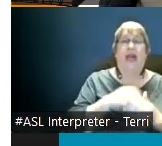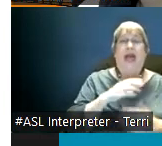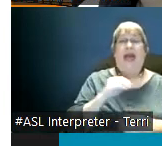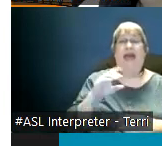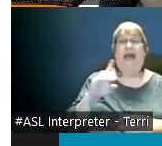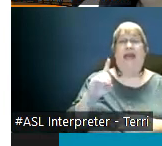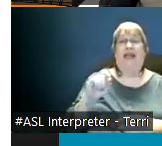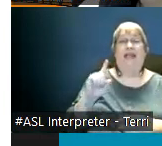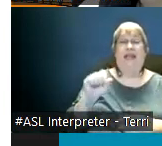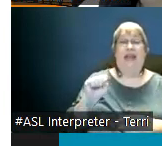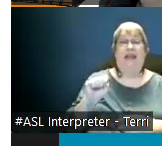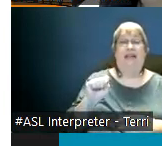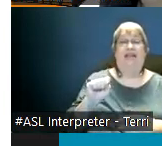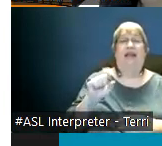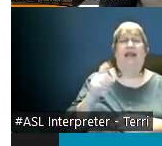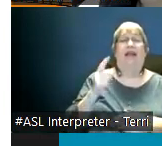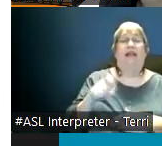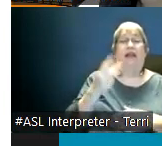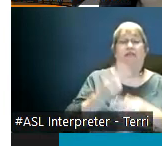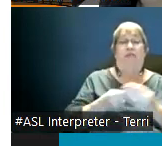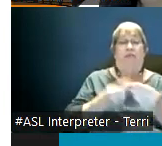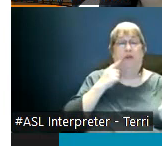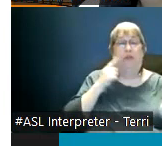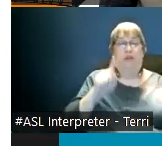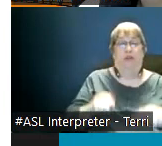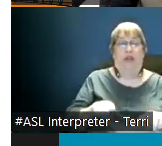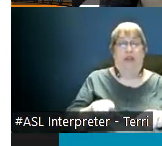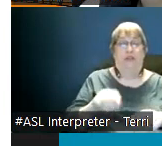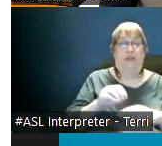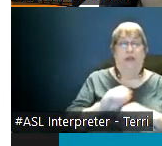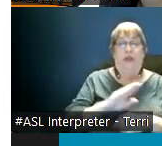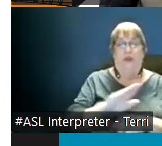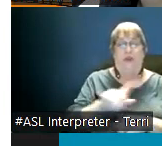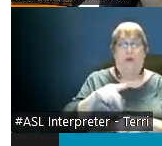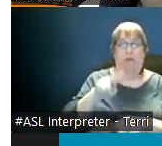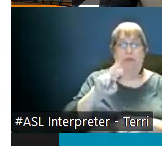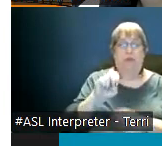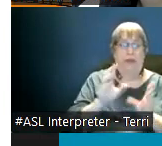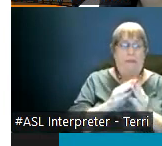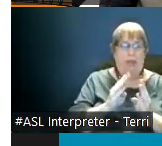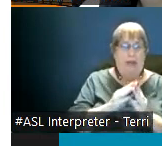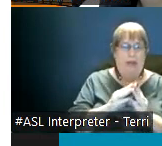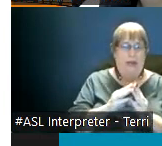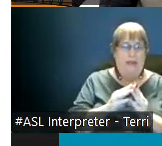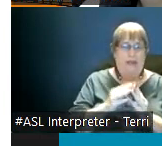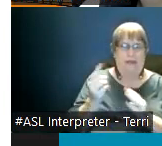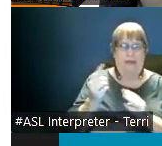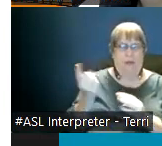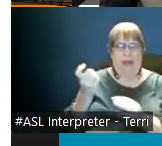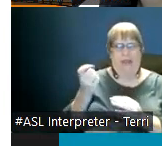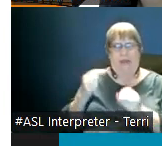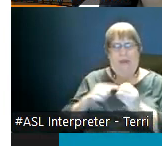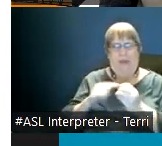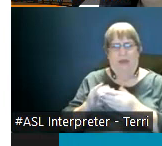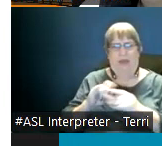need to be mutually agreed upon so in your pre-meeting and i believe someone emailed me a question about this in your pre-meeting with